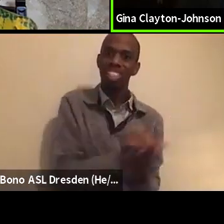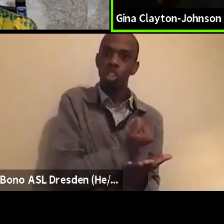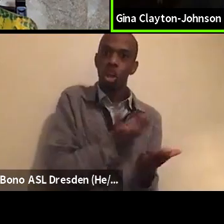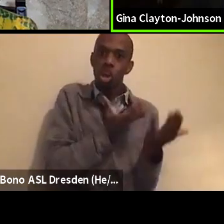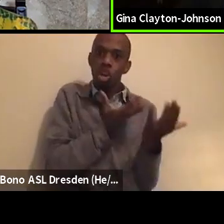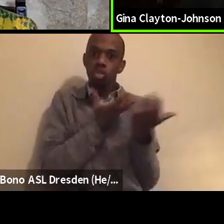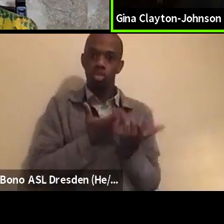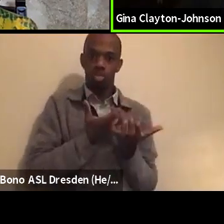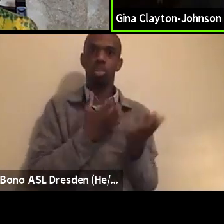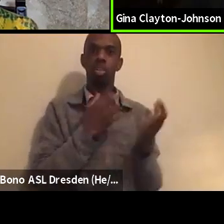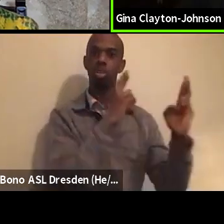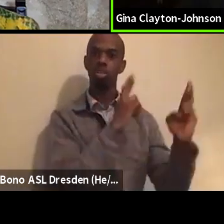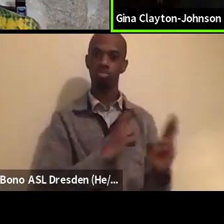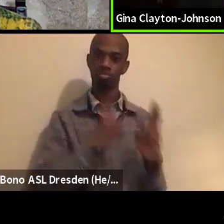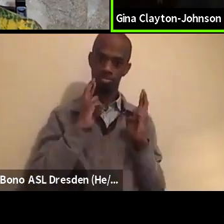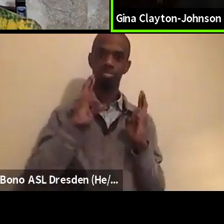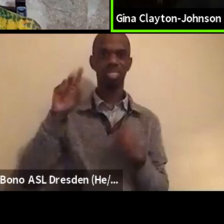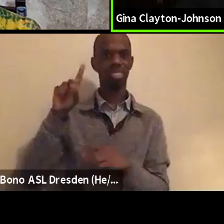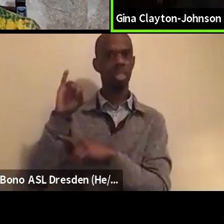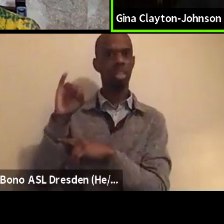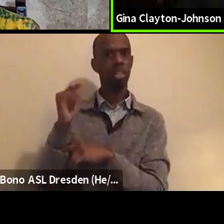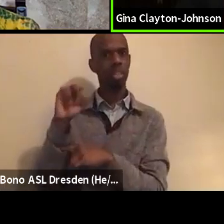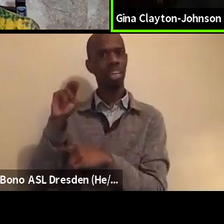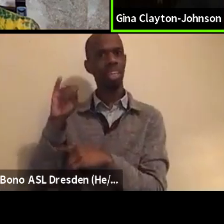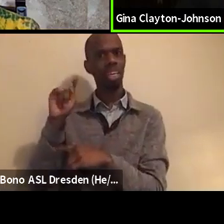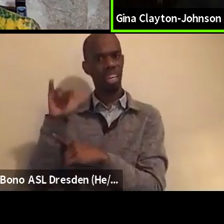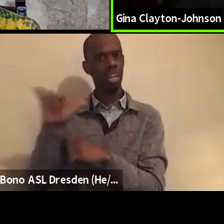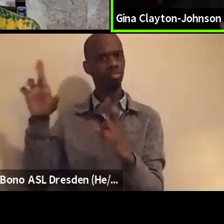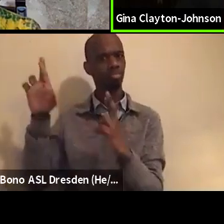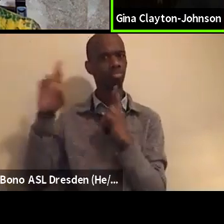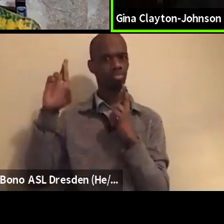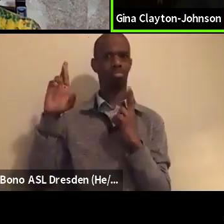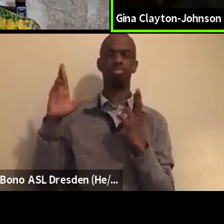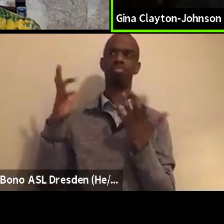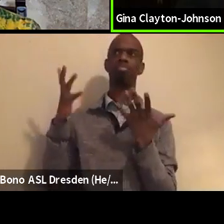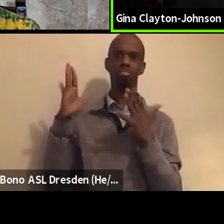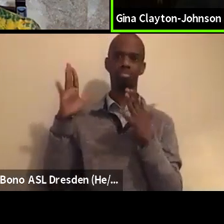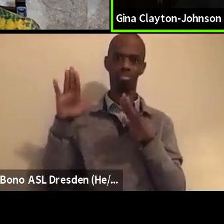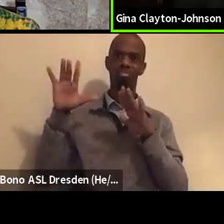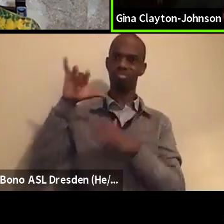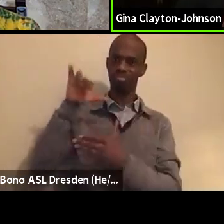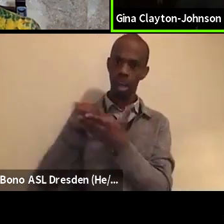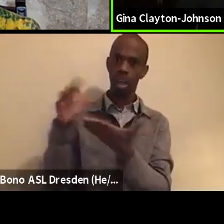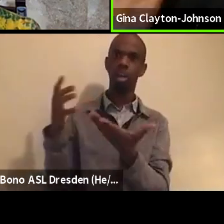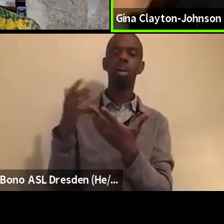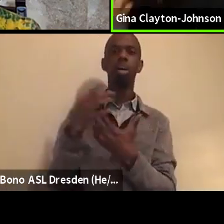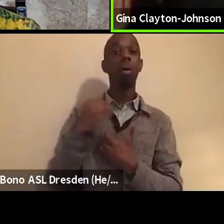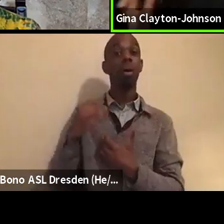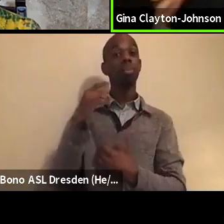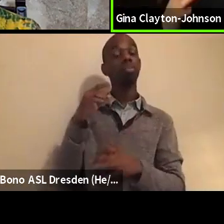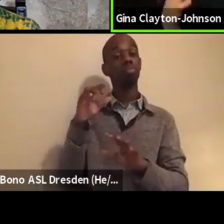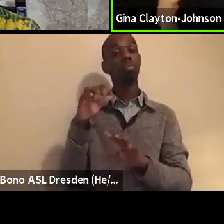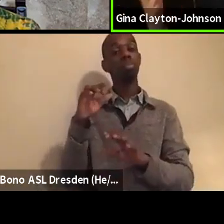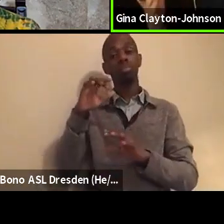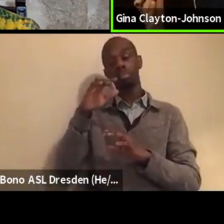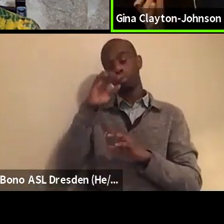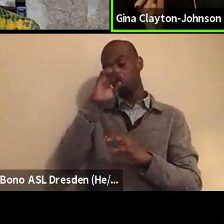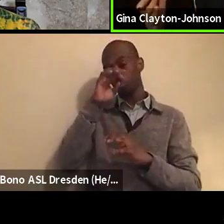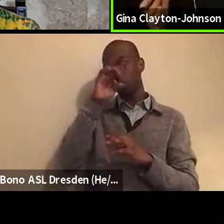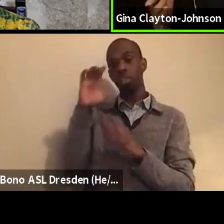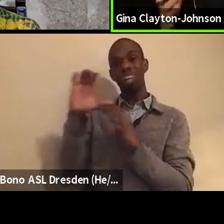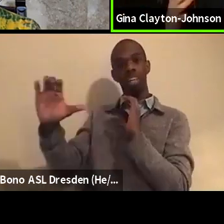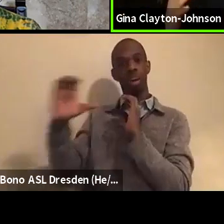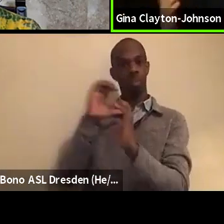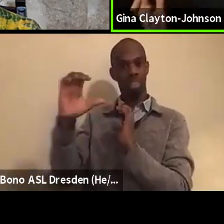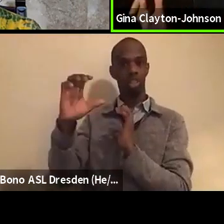to forget. And there was a way in which, you know, the, the, the conversation, you know, as